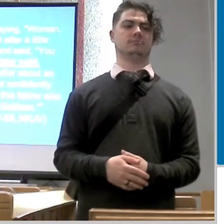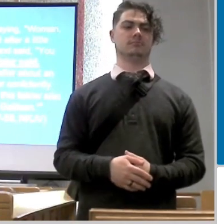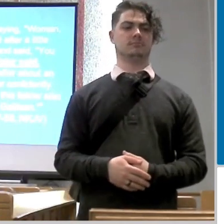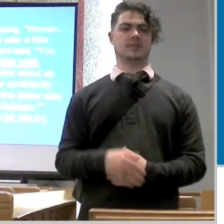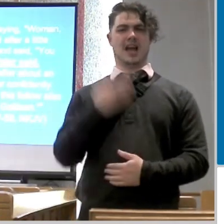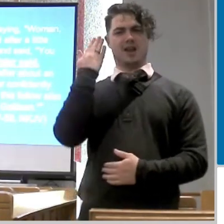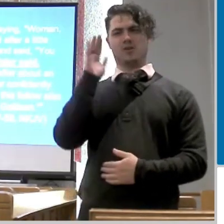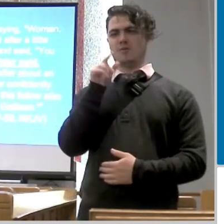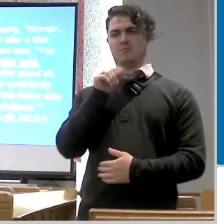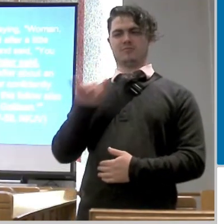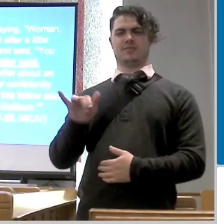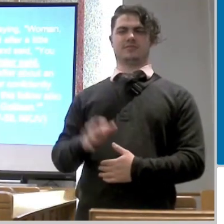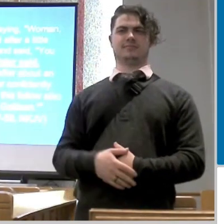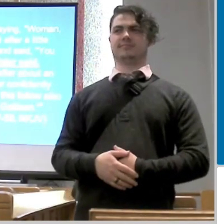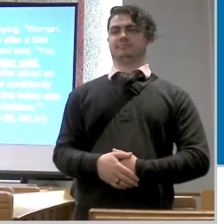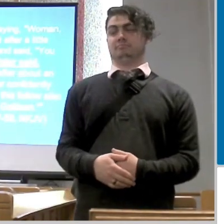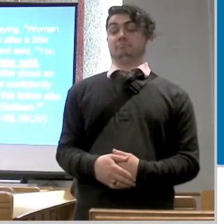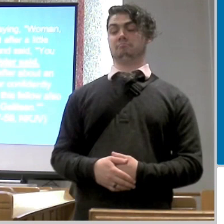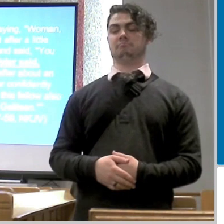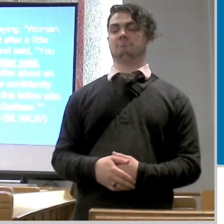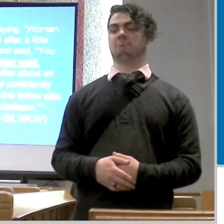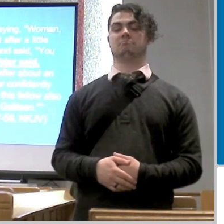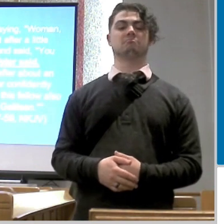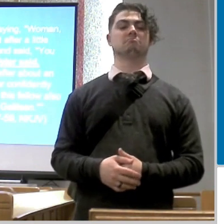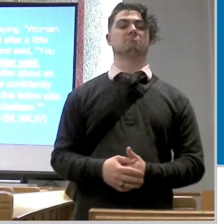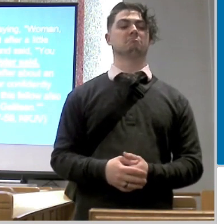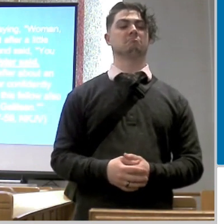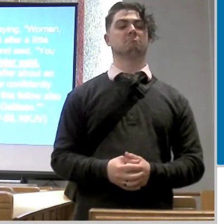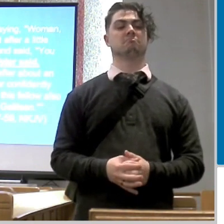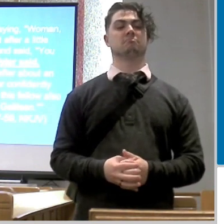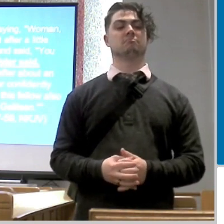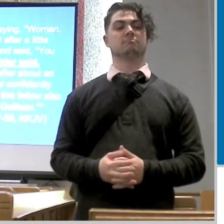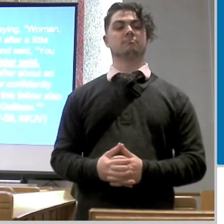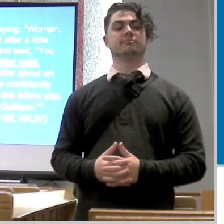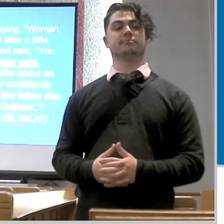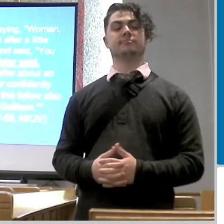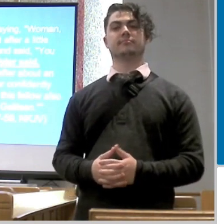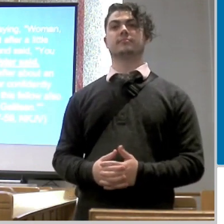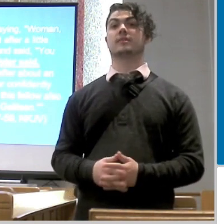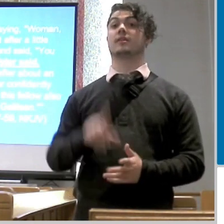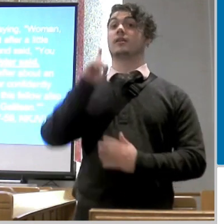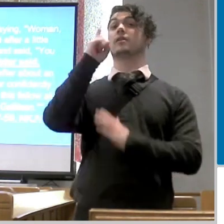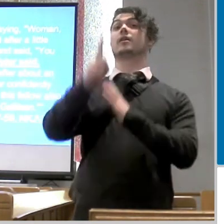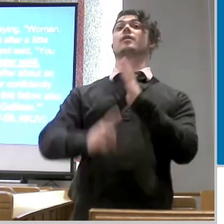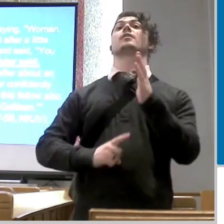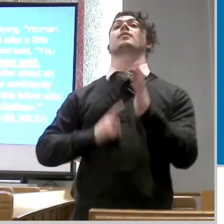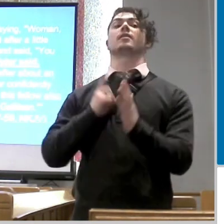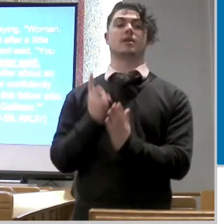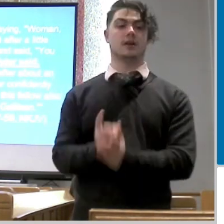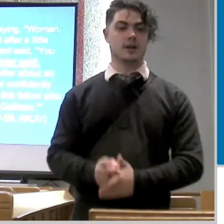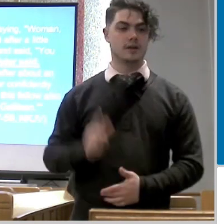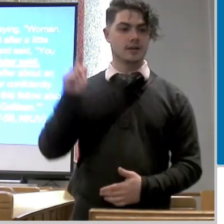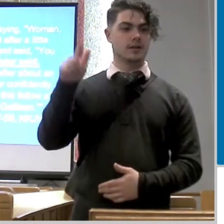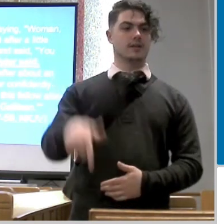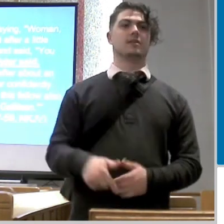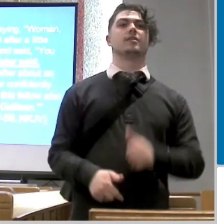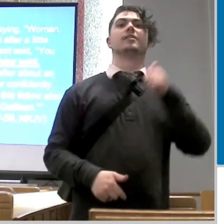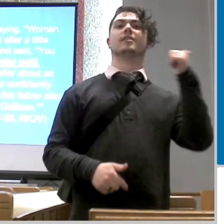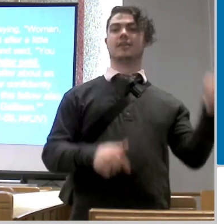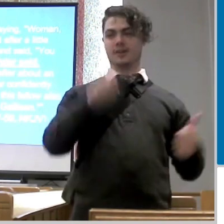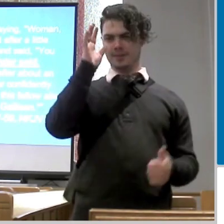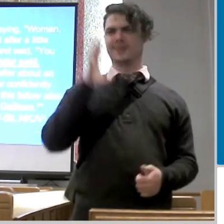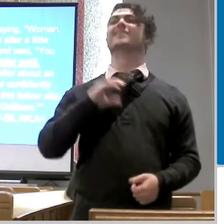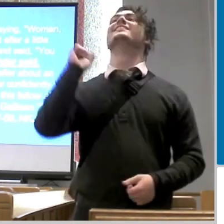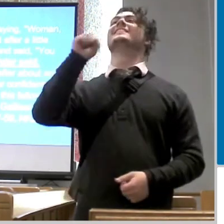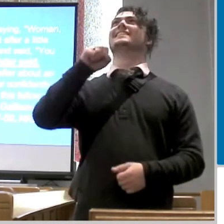is i'm not a part of it so then after about an hour had passed another confidently